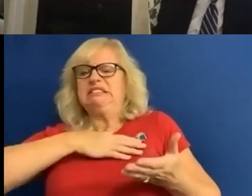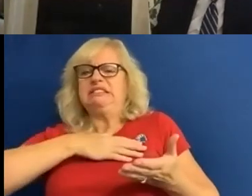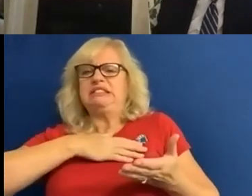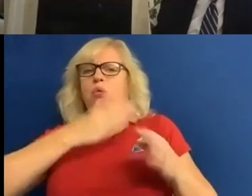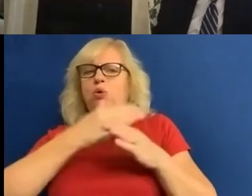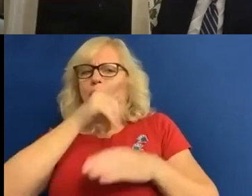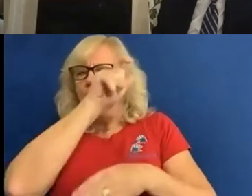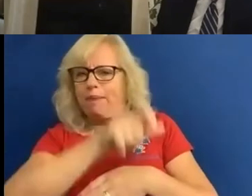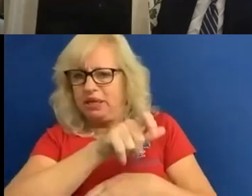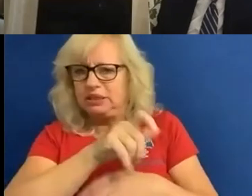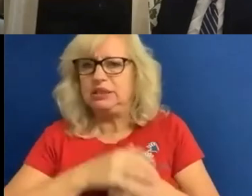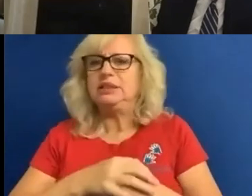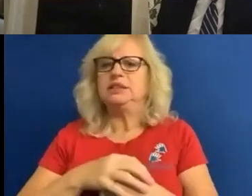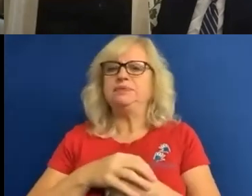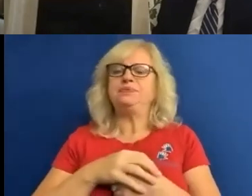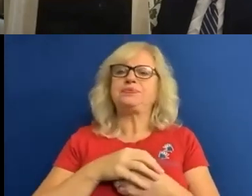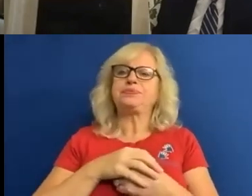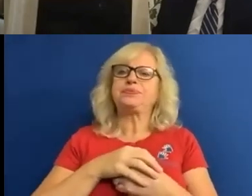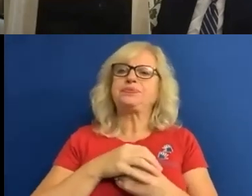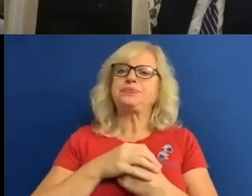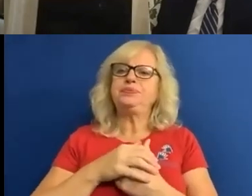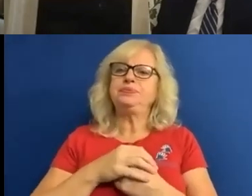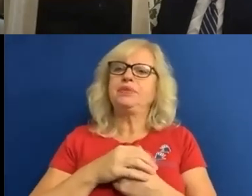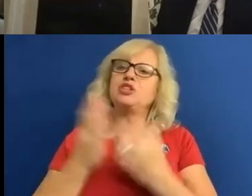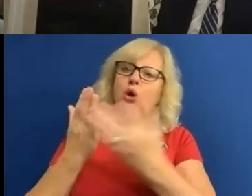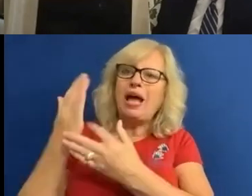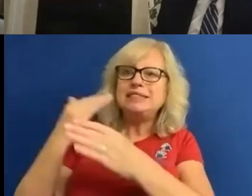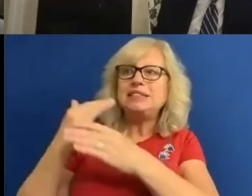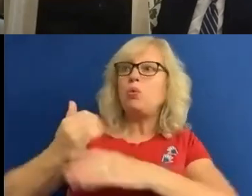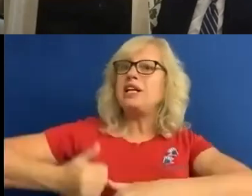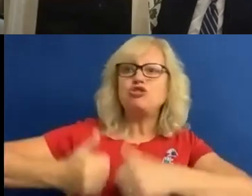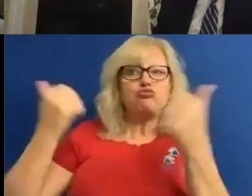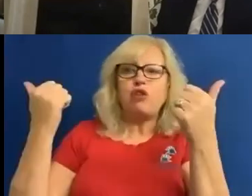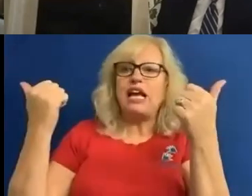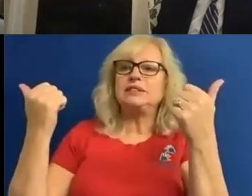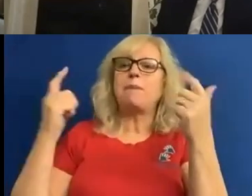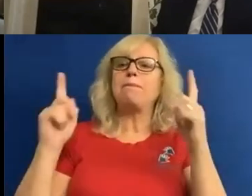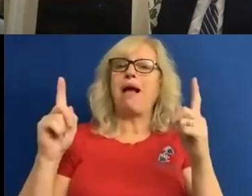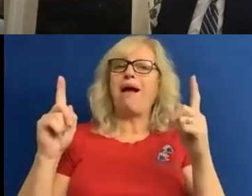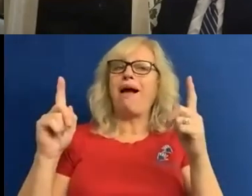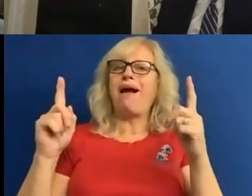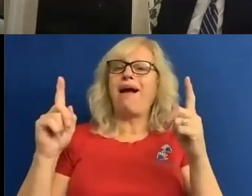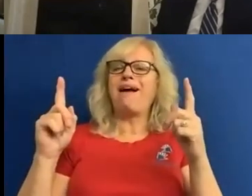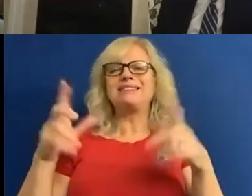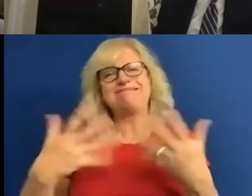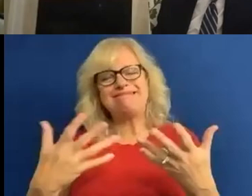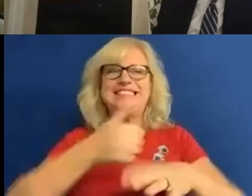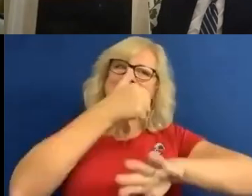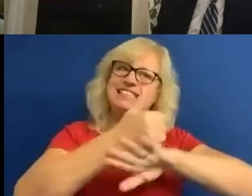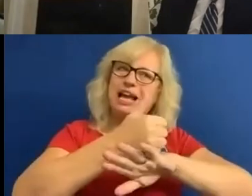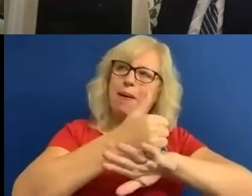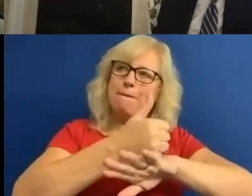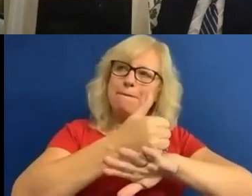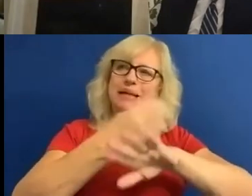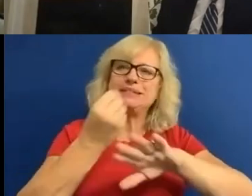claim and so access to work is great but again, you know the implementation isn't great. So the government could